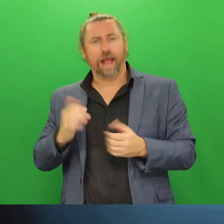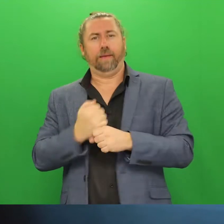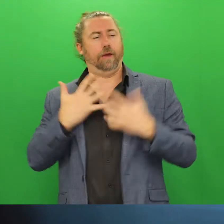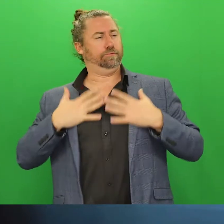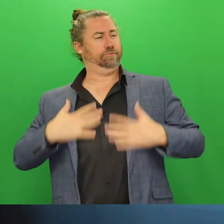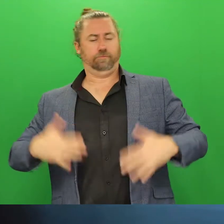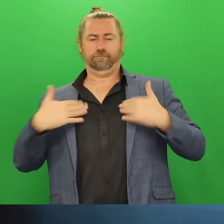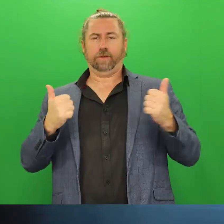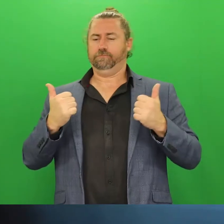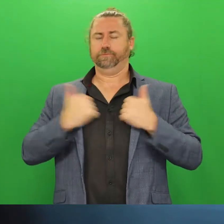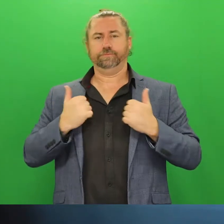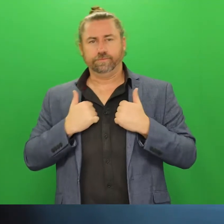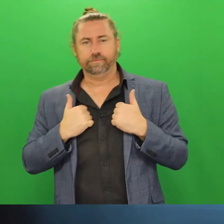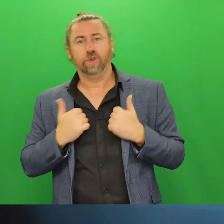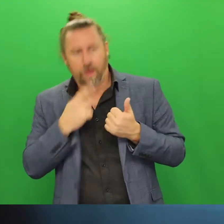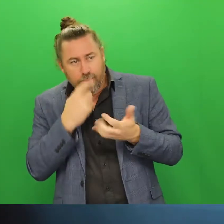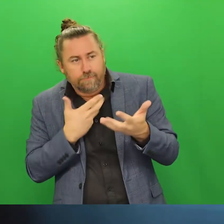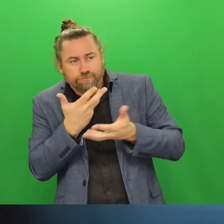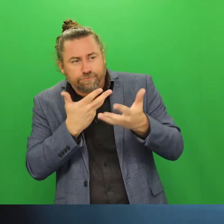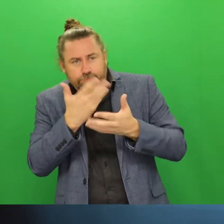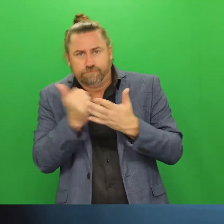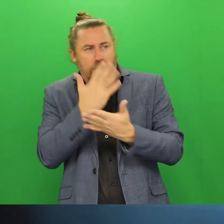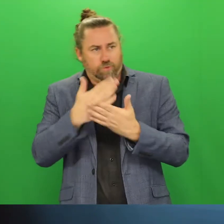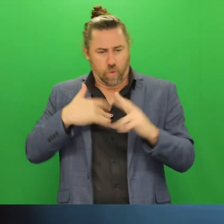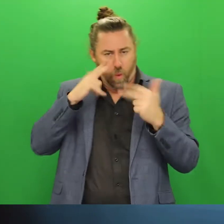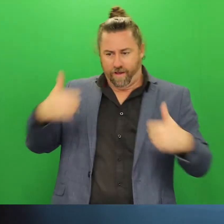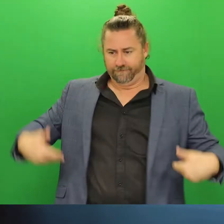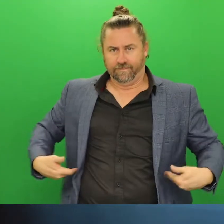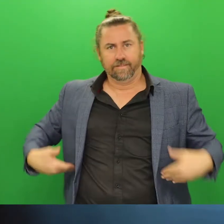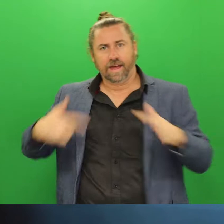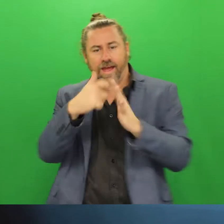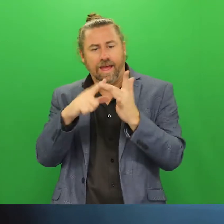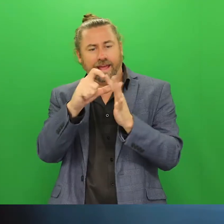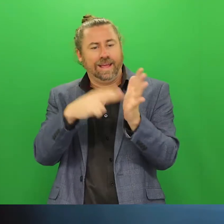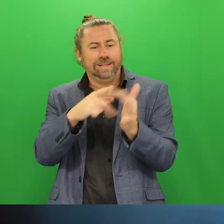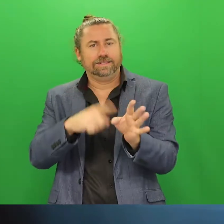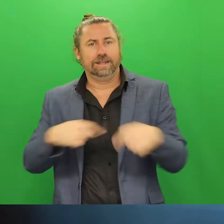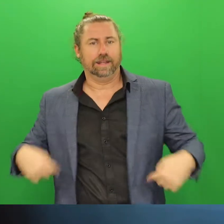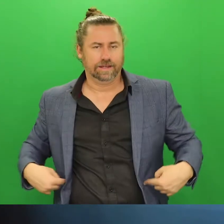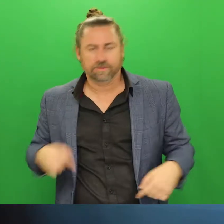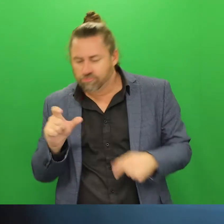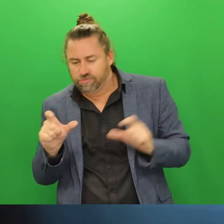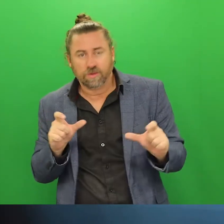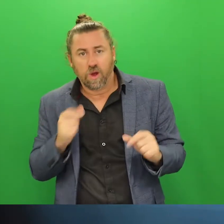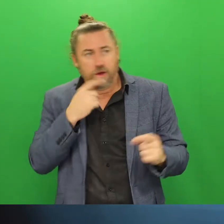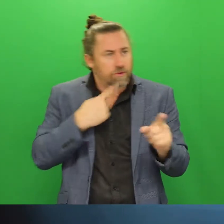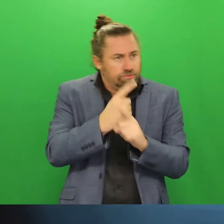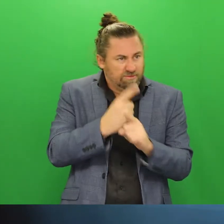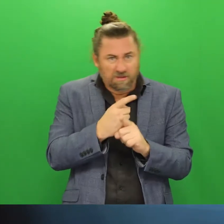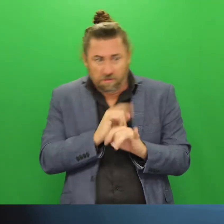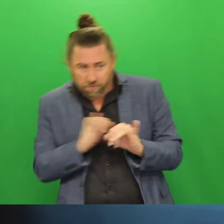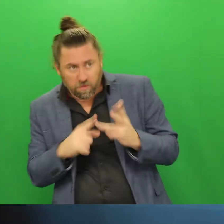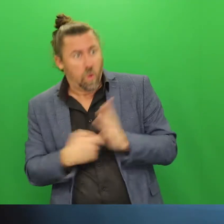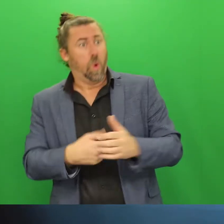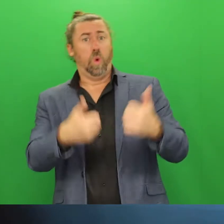things you can do to reduce your risk of progressing towards kidney disease or to actually tell you that your kidneys are fine